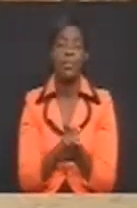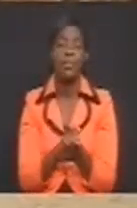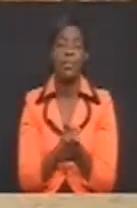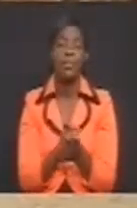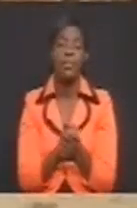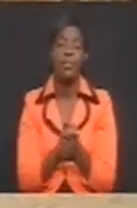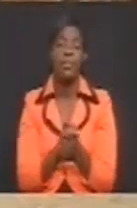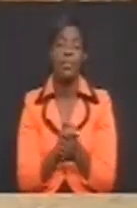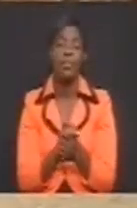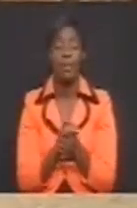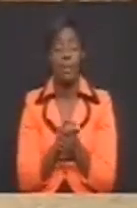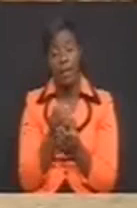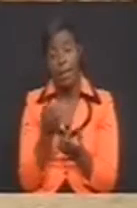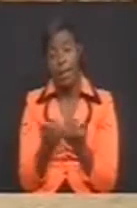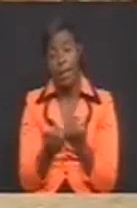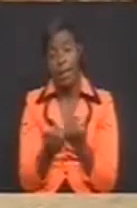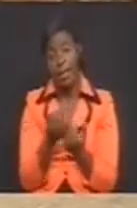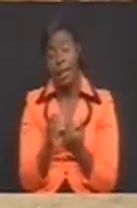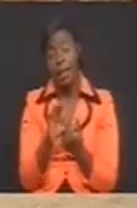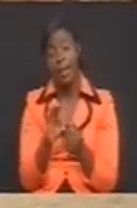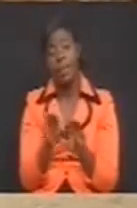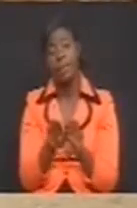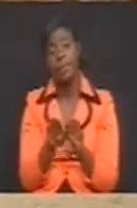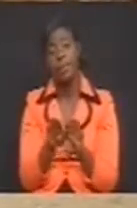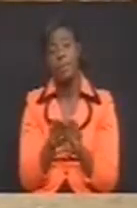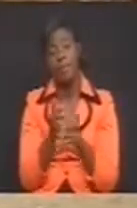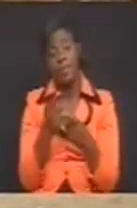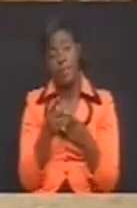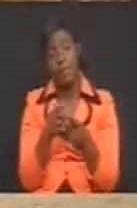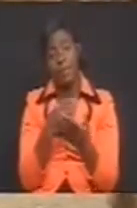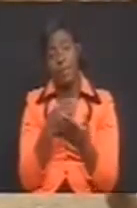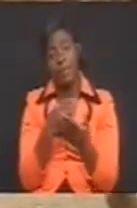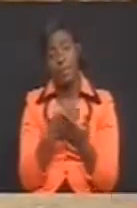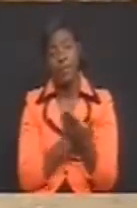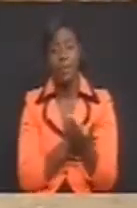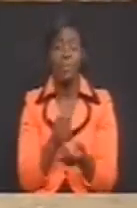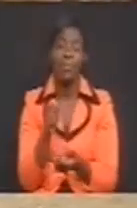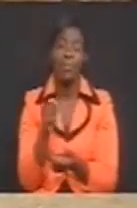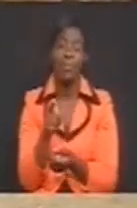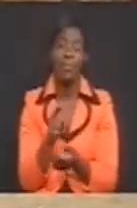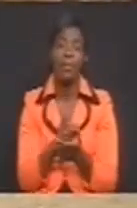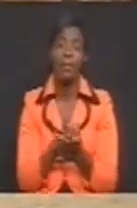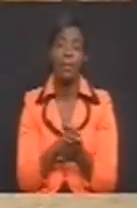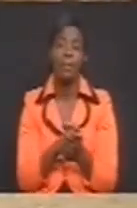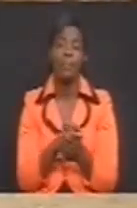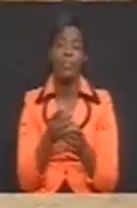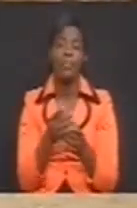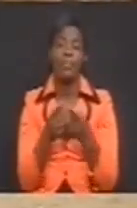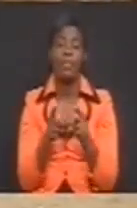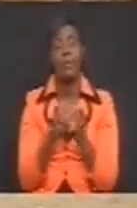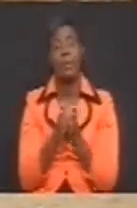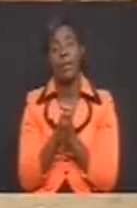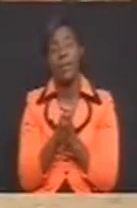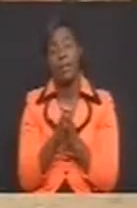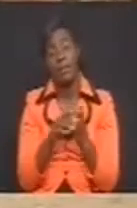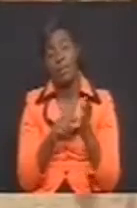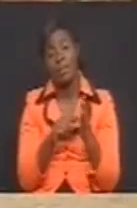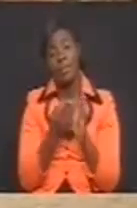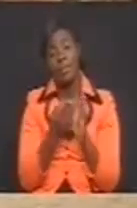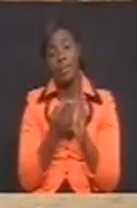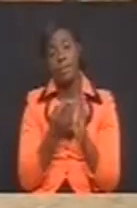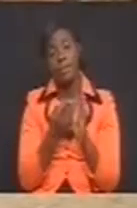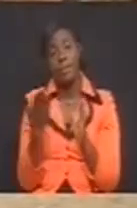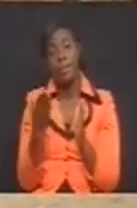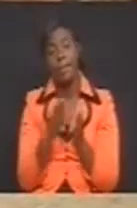These are the people, again, the program is targeting. Because one of the objectives is to reduce